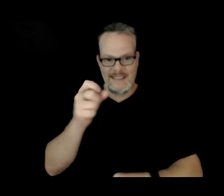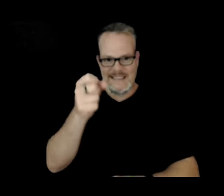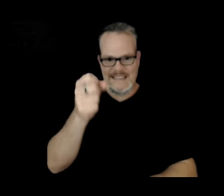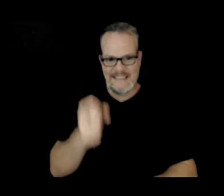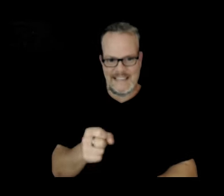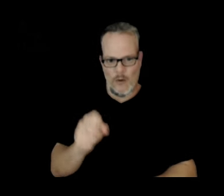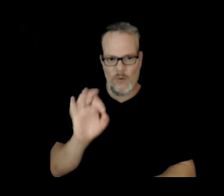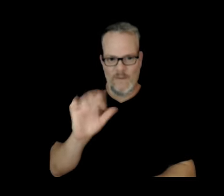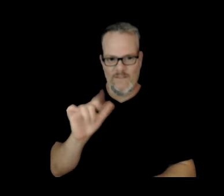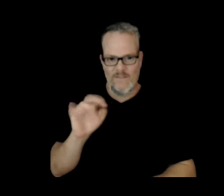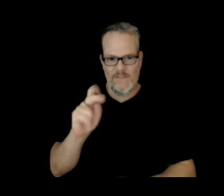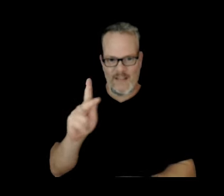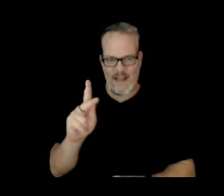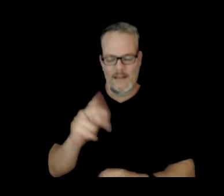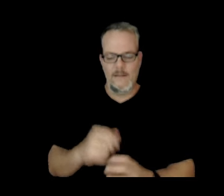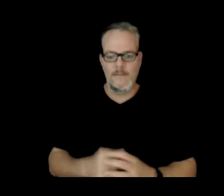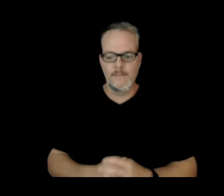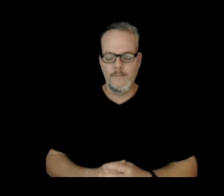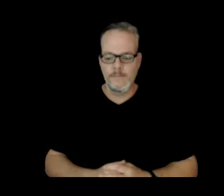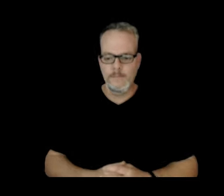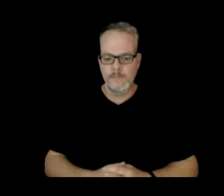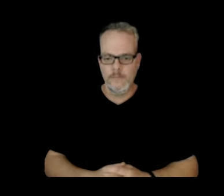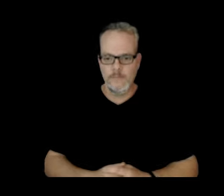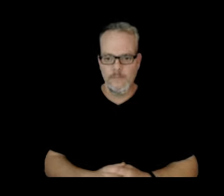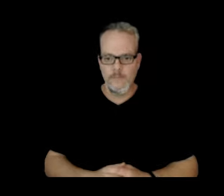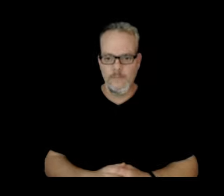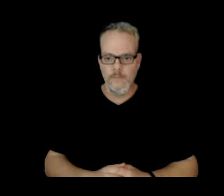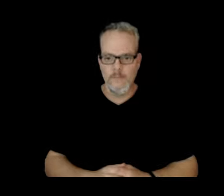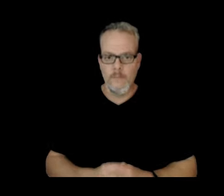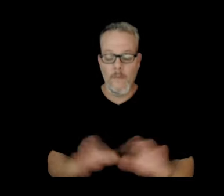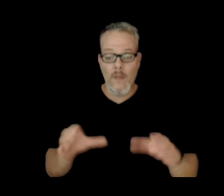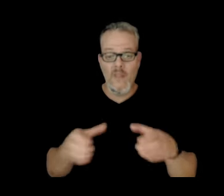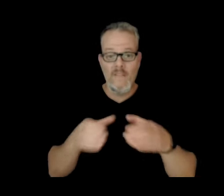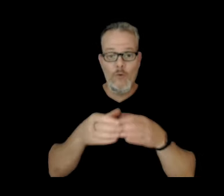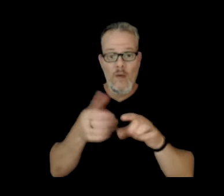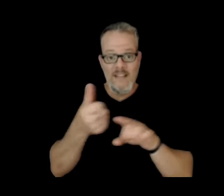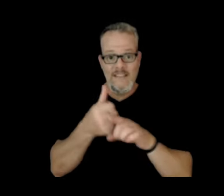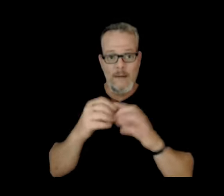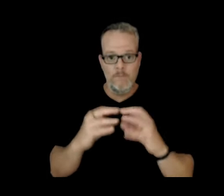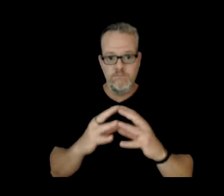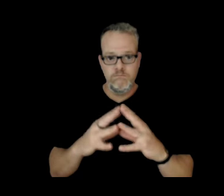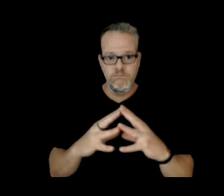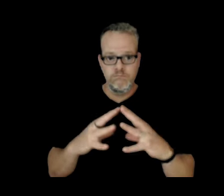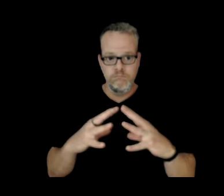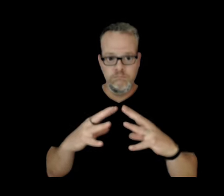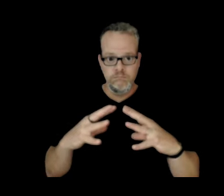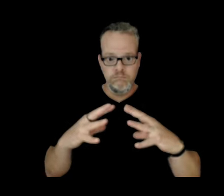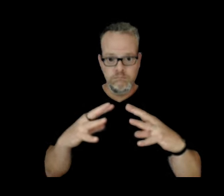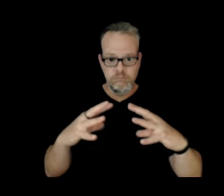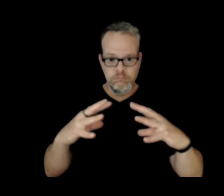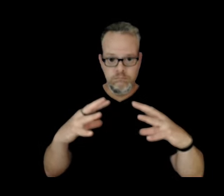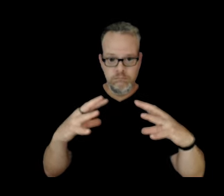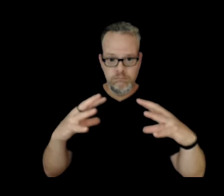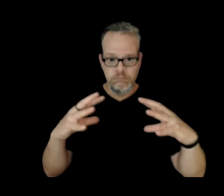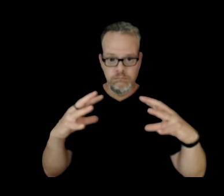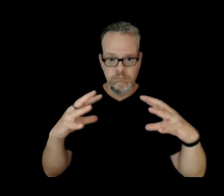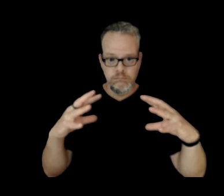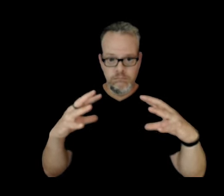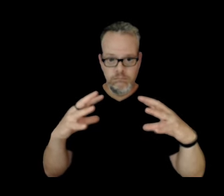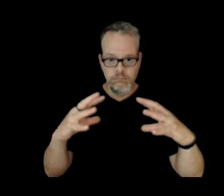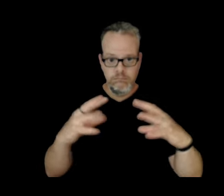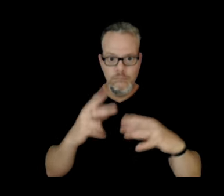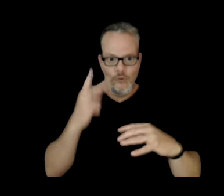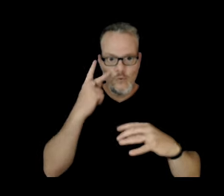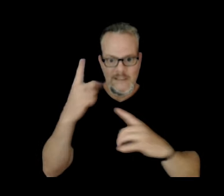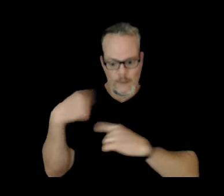area all through there. The volcano is overall inflating as you can see by the earthquake pattern over not only the last month but over the last